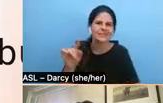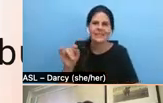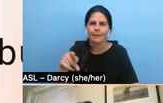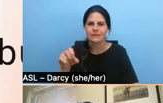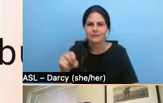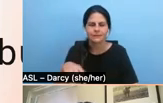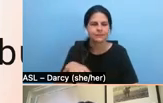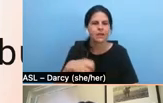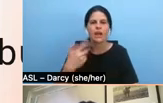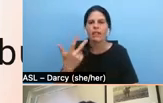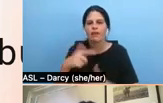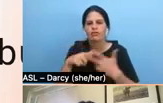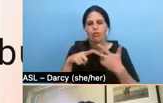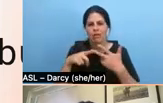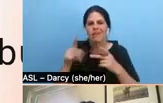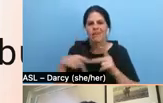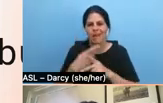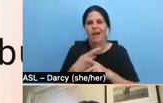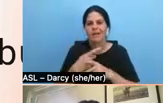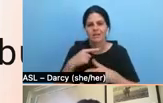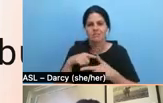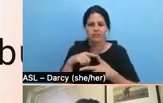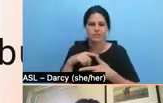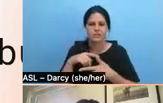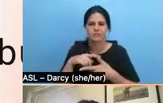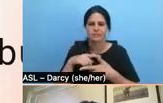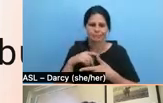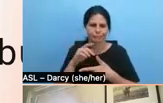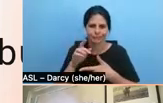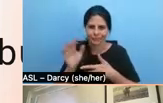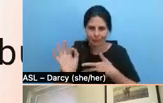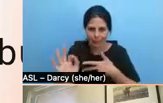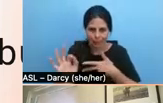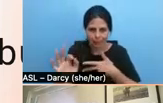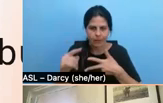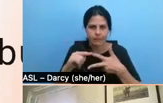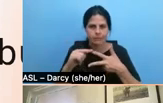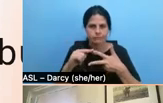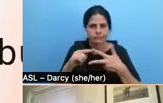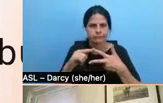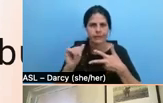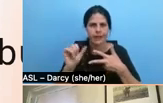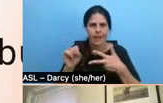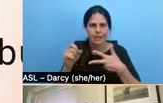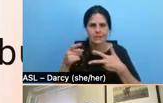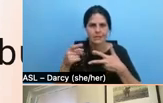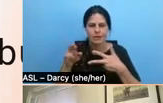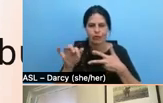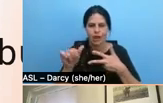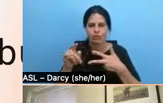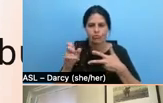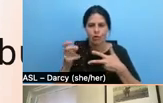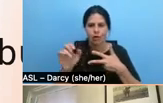budgets, basically one, the bare minimum, the aspirational budget and the magic number. So bare minimum is like